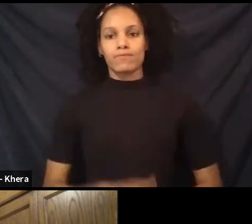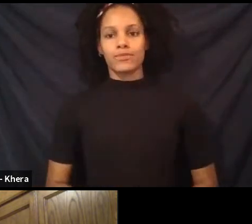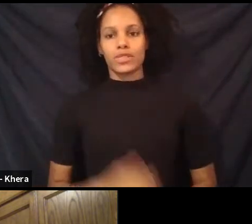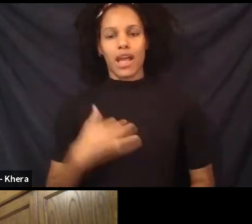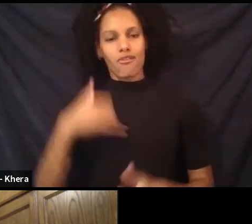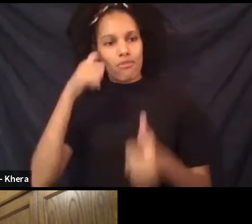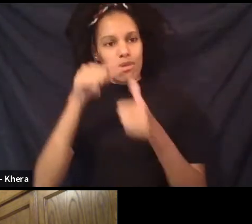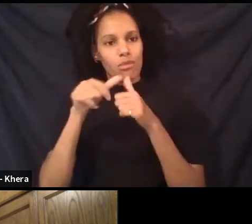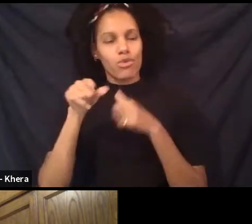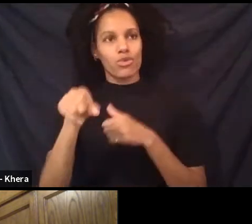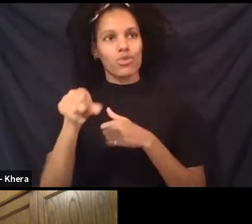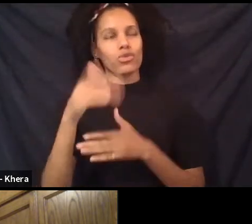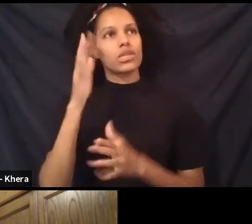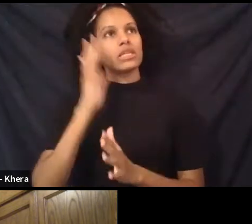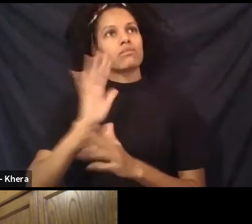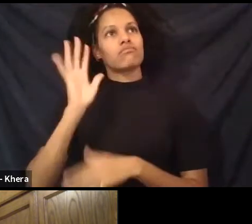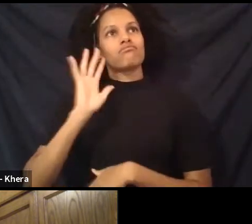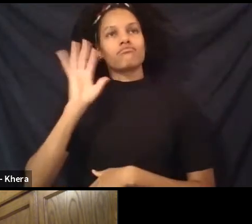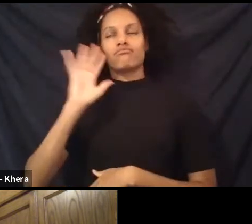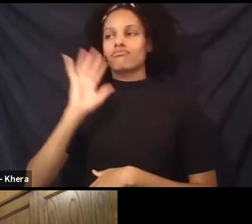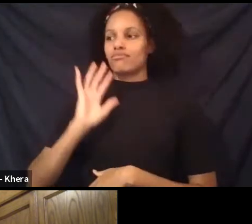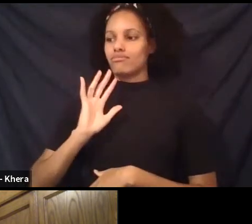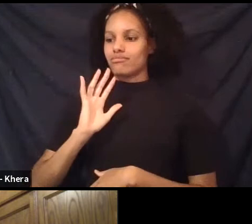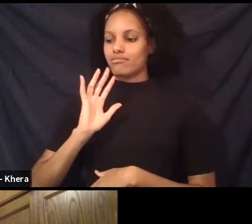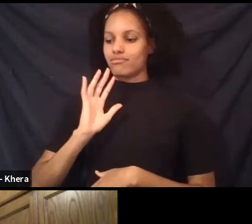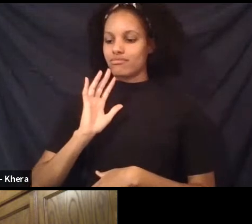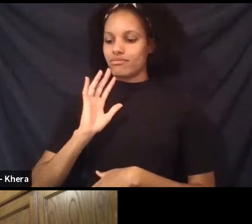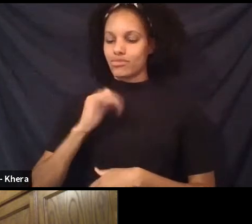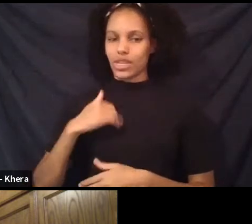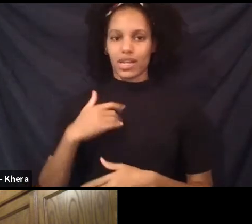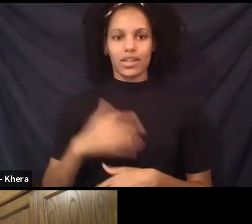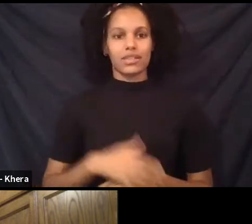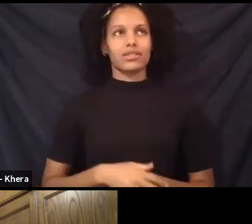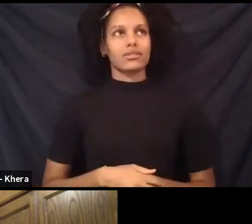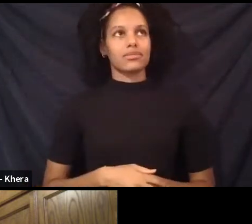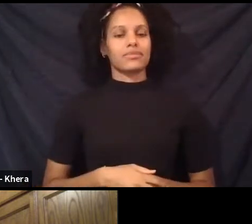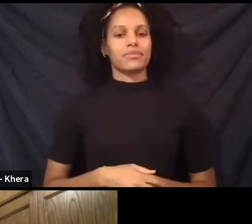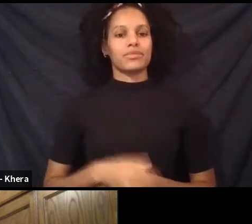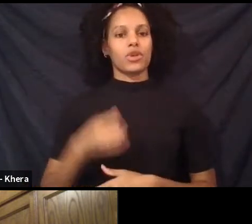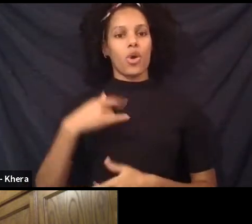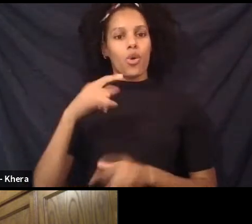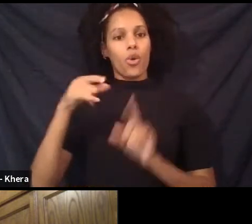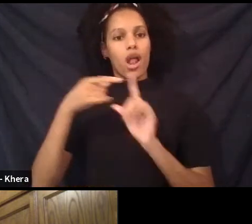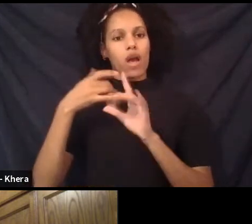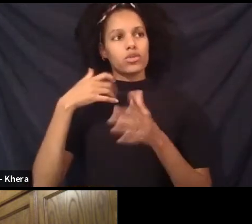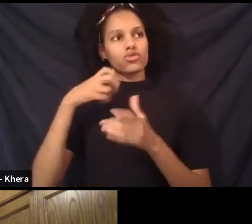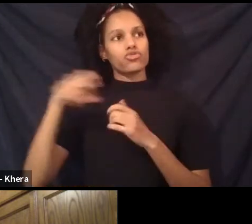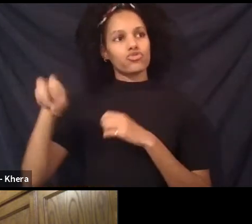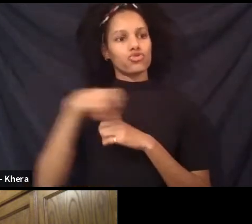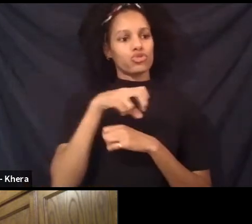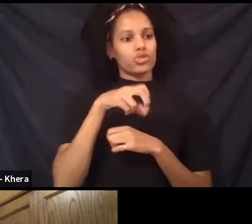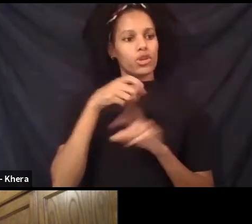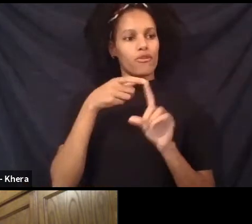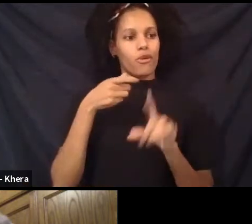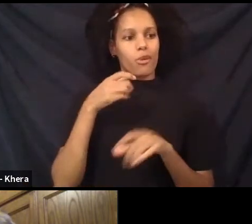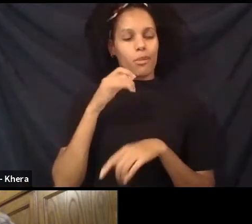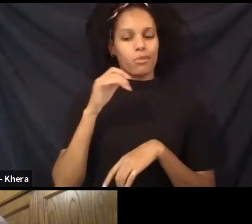I remember you even going further back to transitioning from Urban Bush Women.